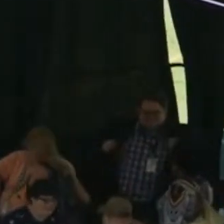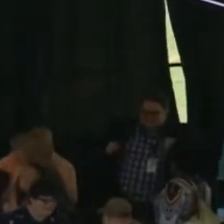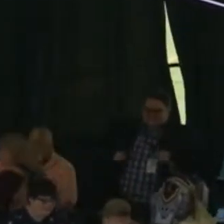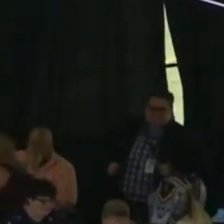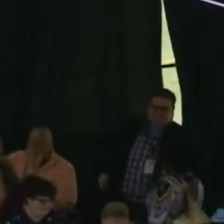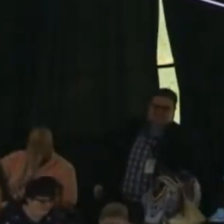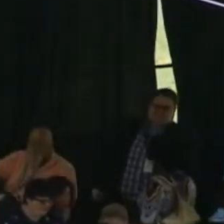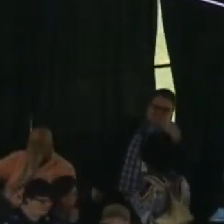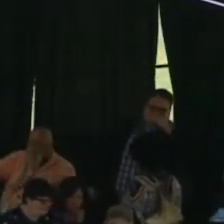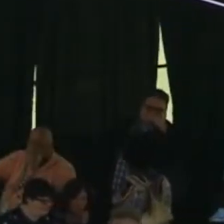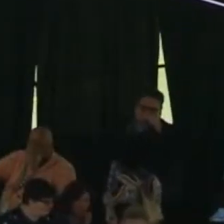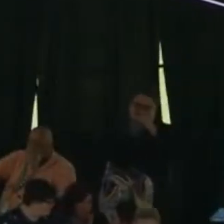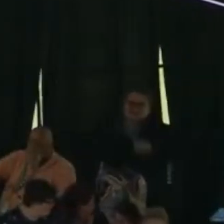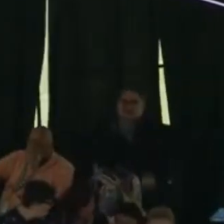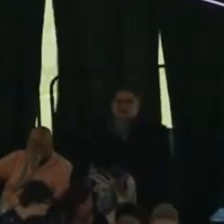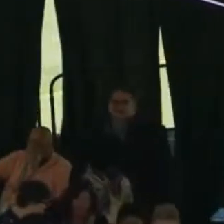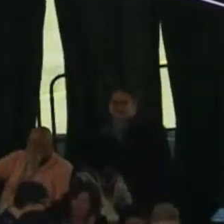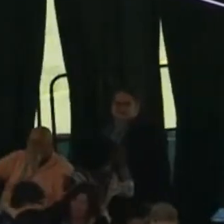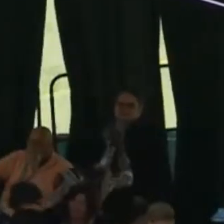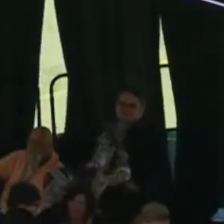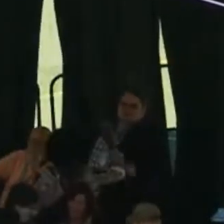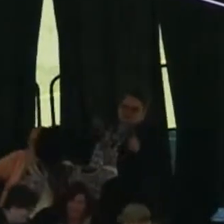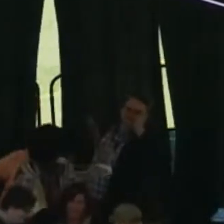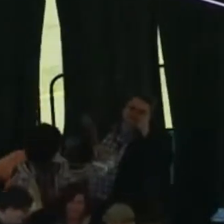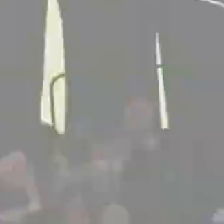Hope when To meet.